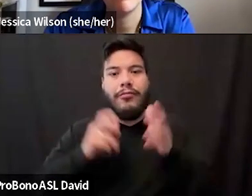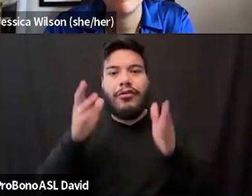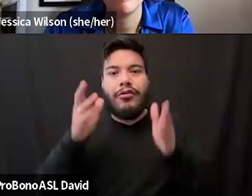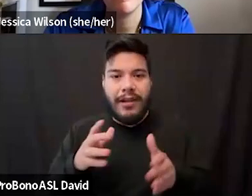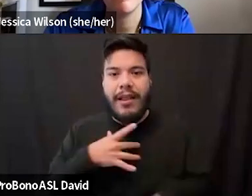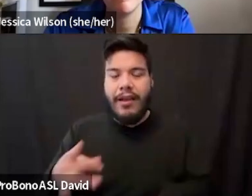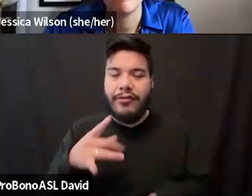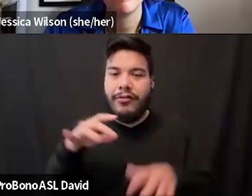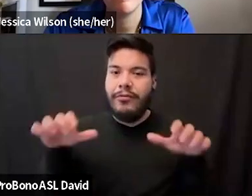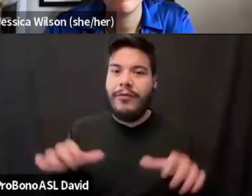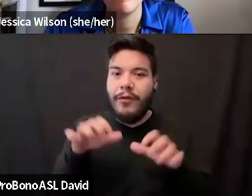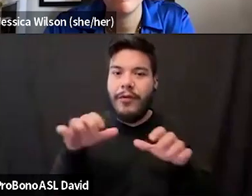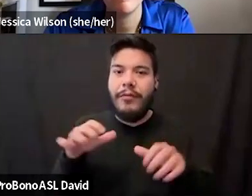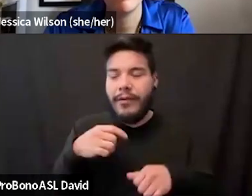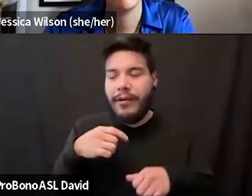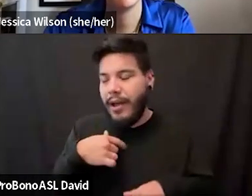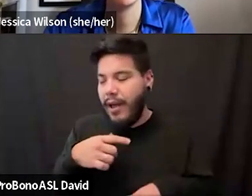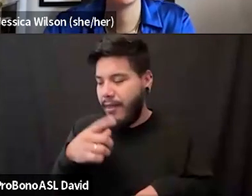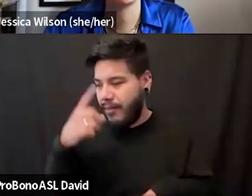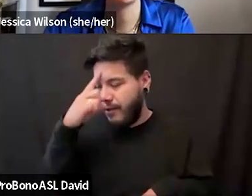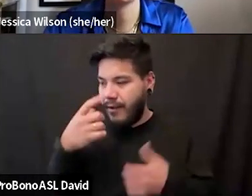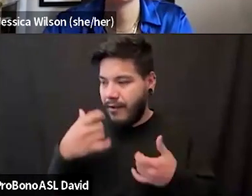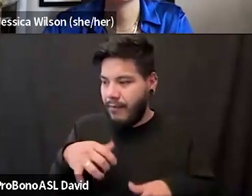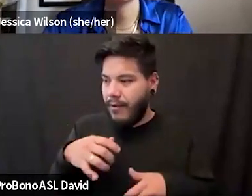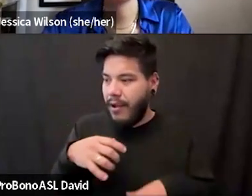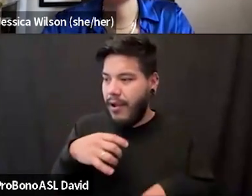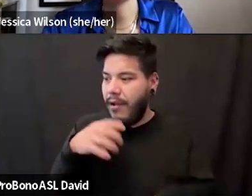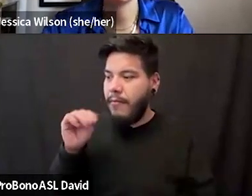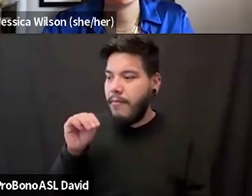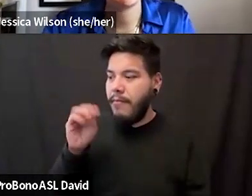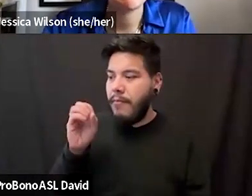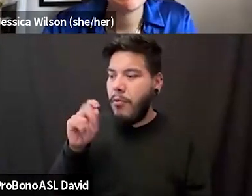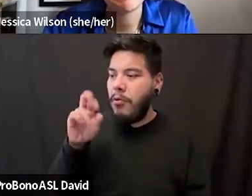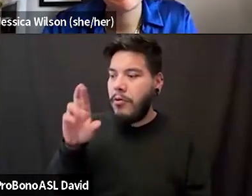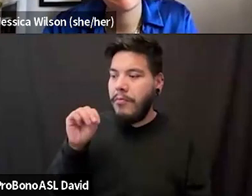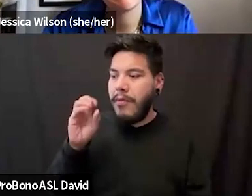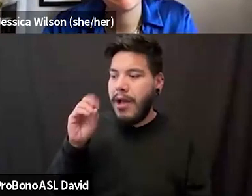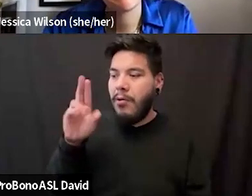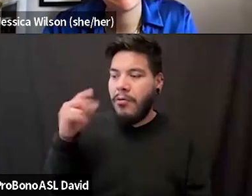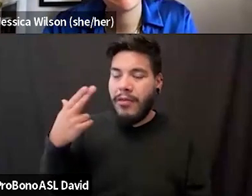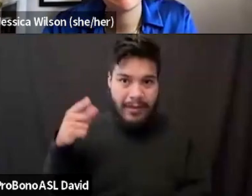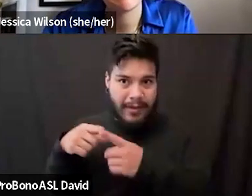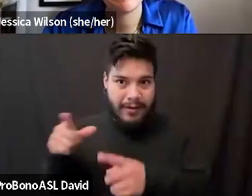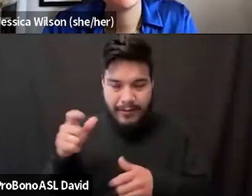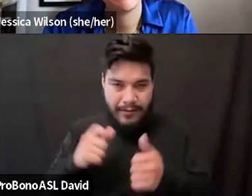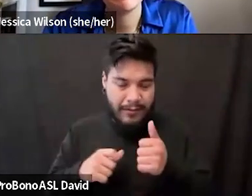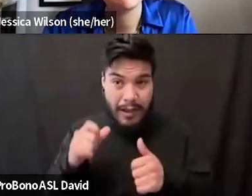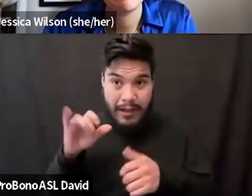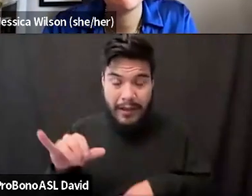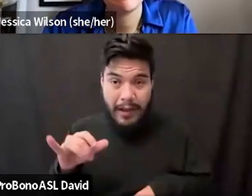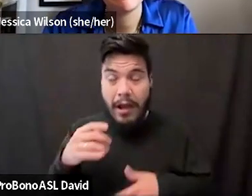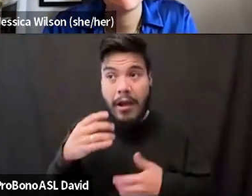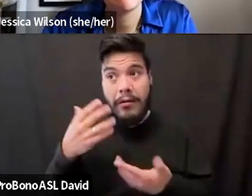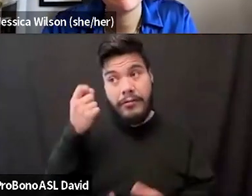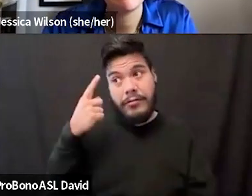I think I've played Motormouth Maybell every single time hairspray has come along. This is, I'm not mad at it. Motormouth